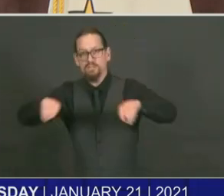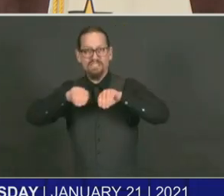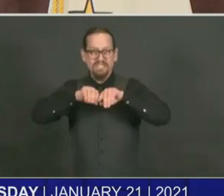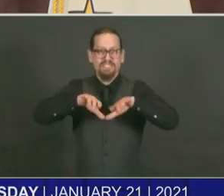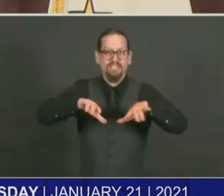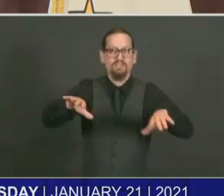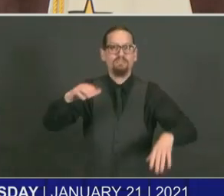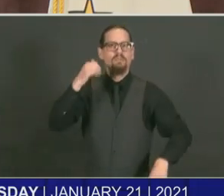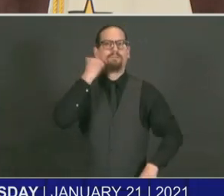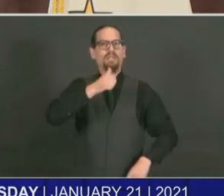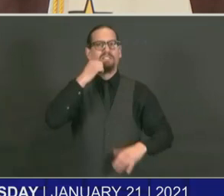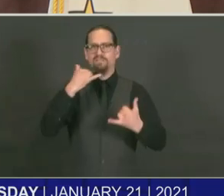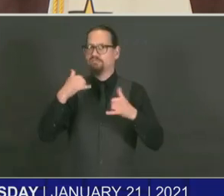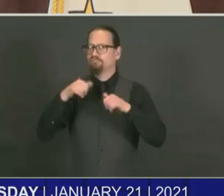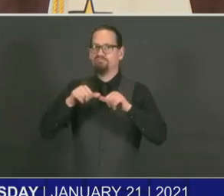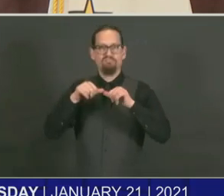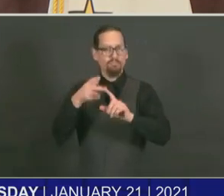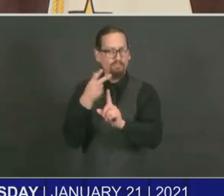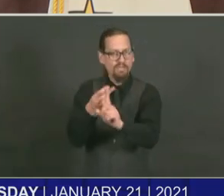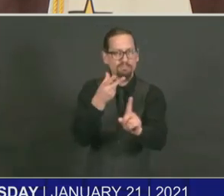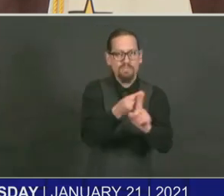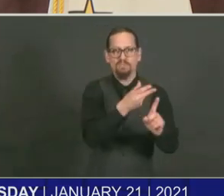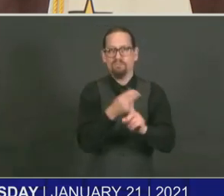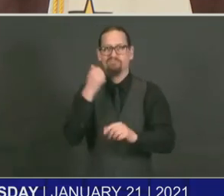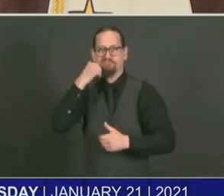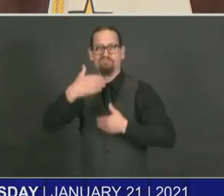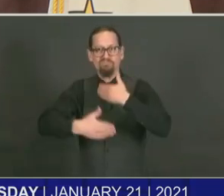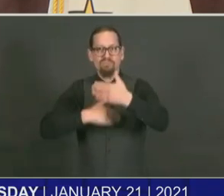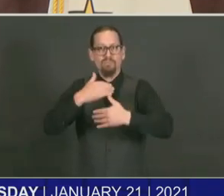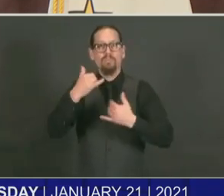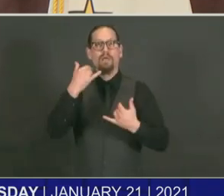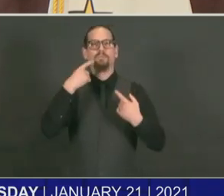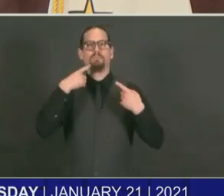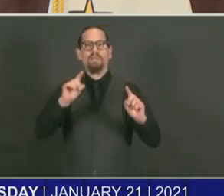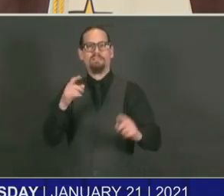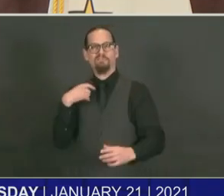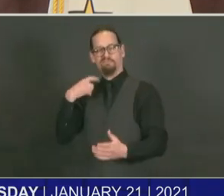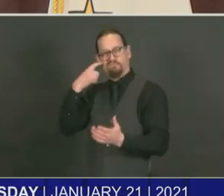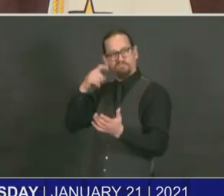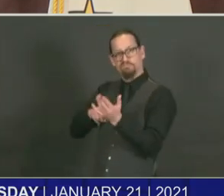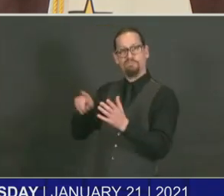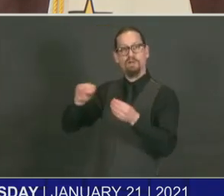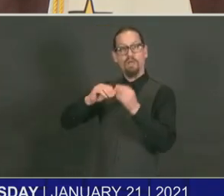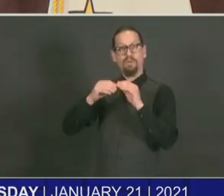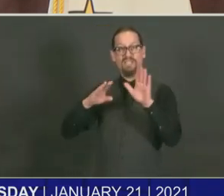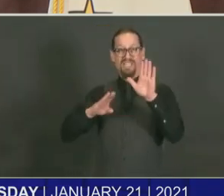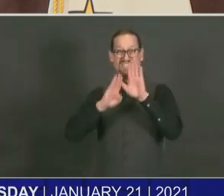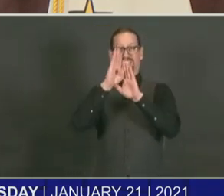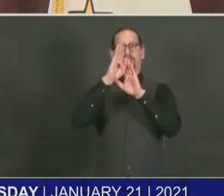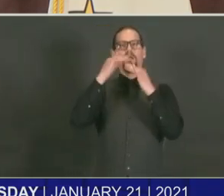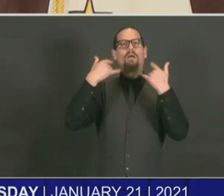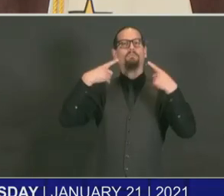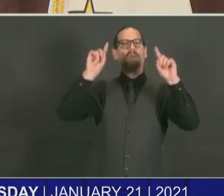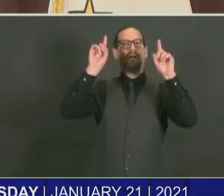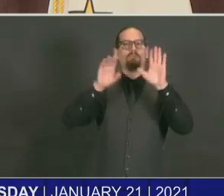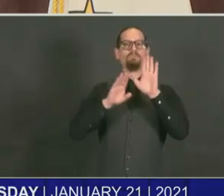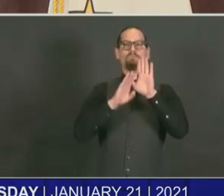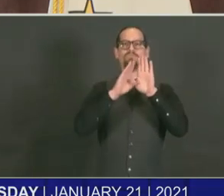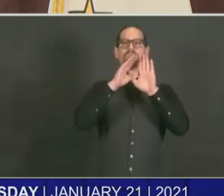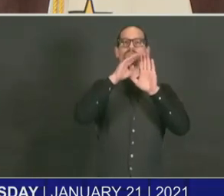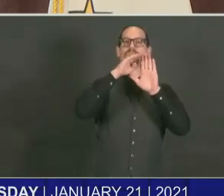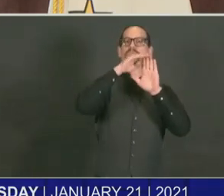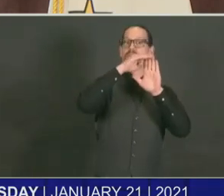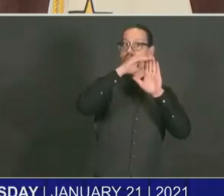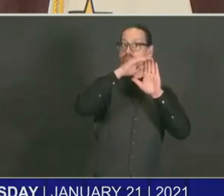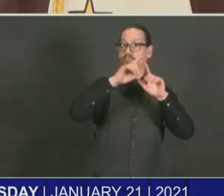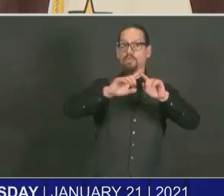signs are all going in the right direction. However, COVID-19 is